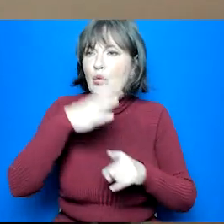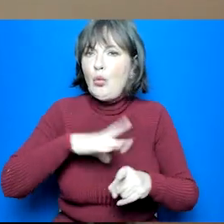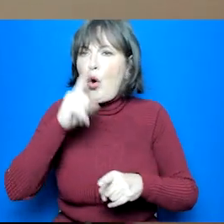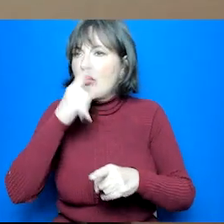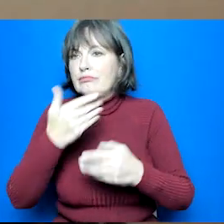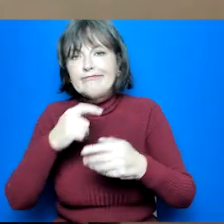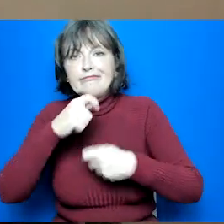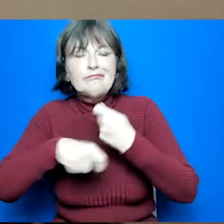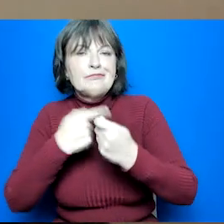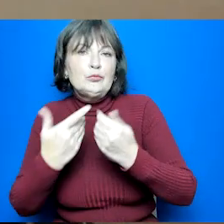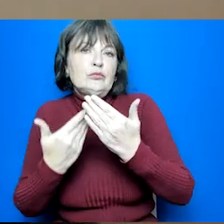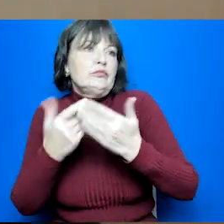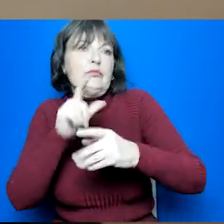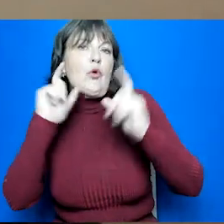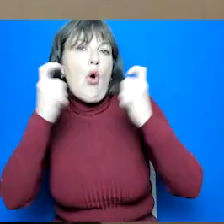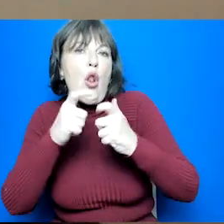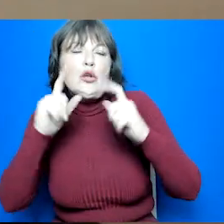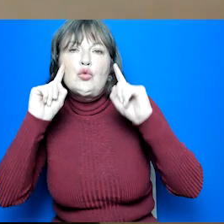courses.